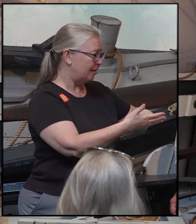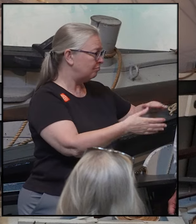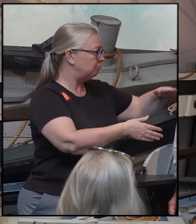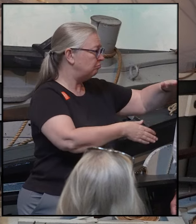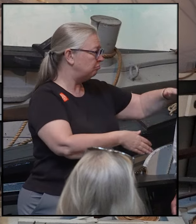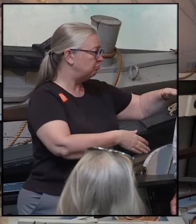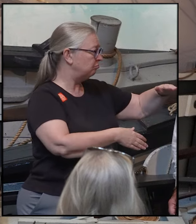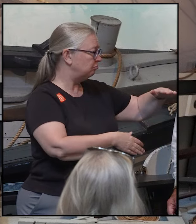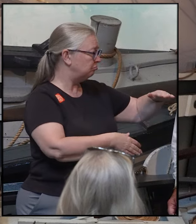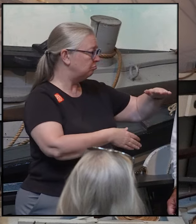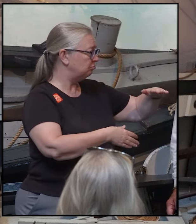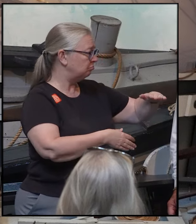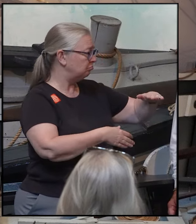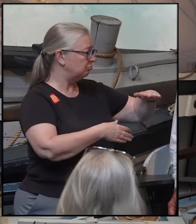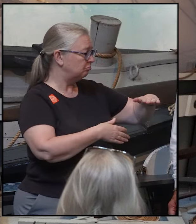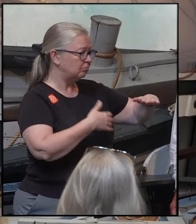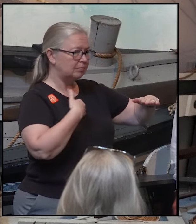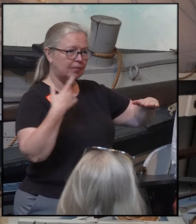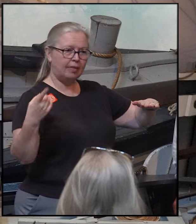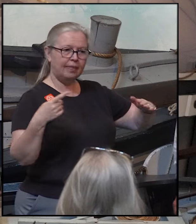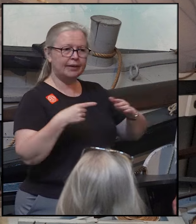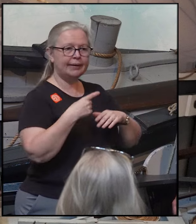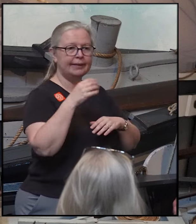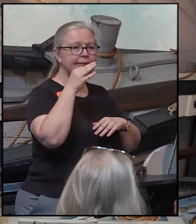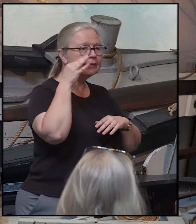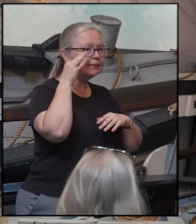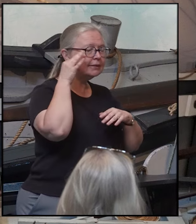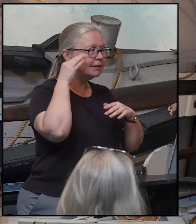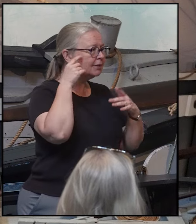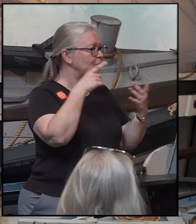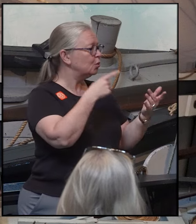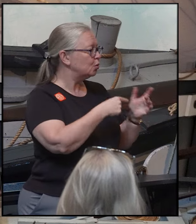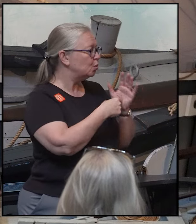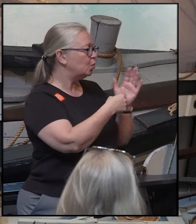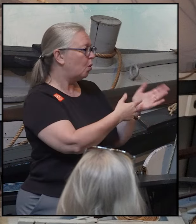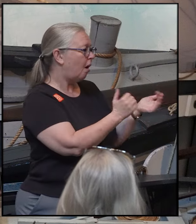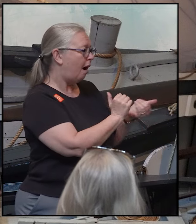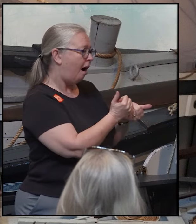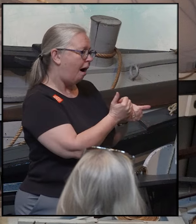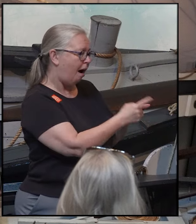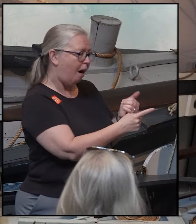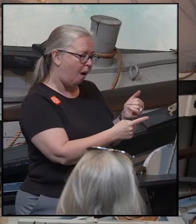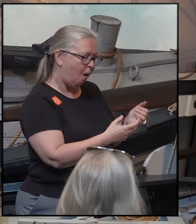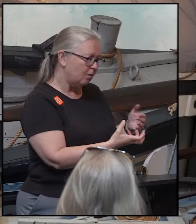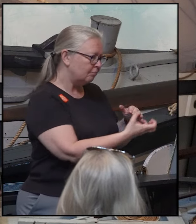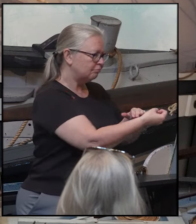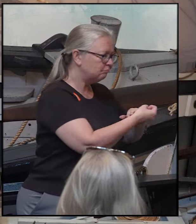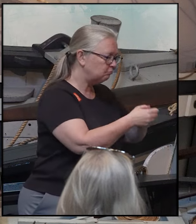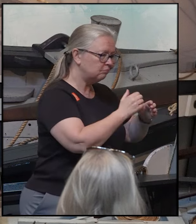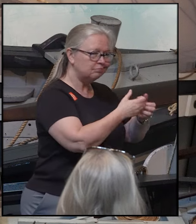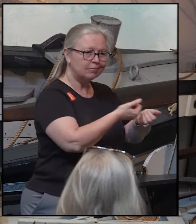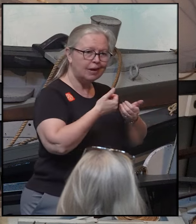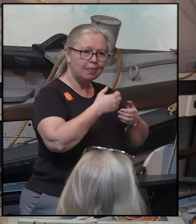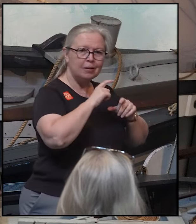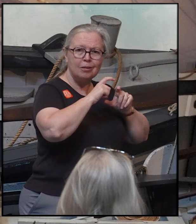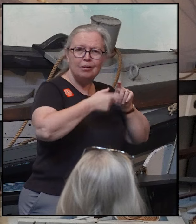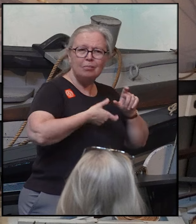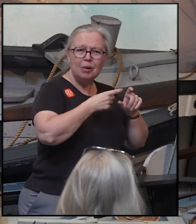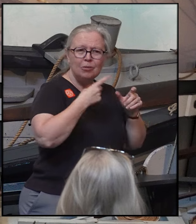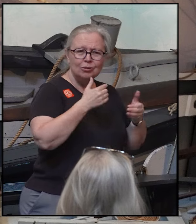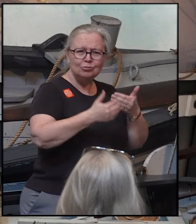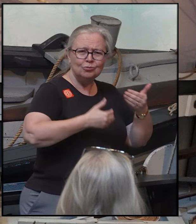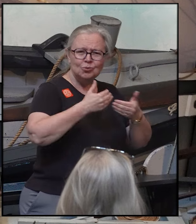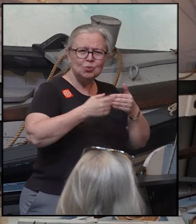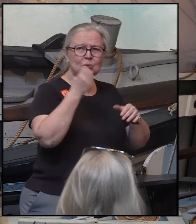Wampanoags showed them how to render the blubber, how to use parts of the whale for weapons, for tools. On the upper right-hand